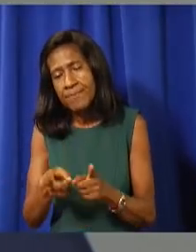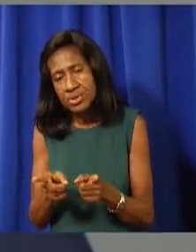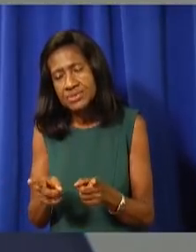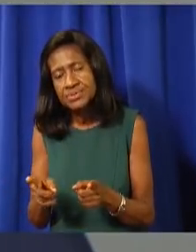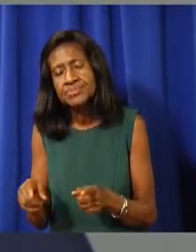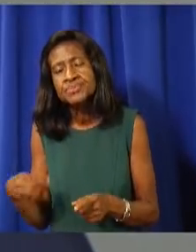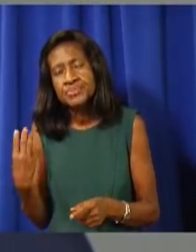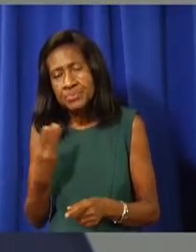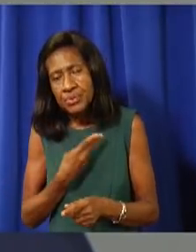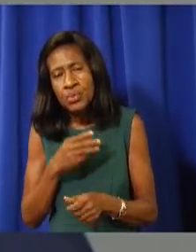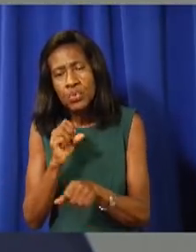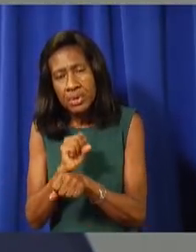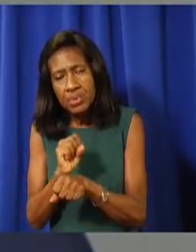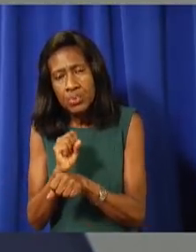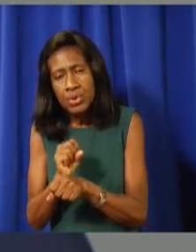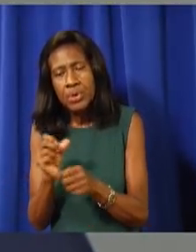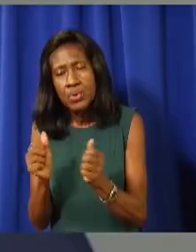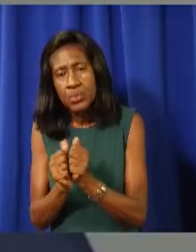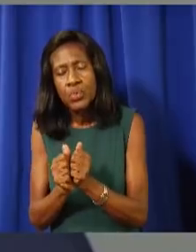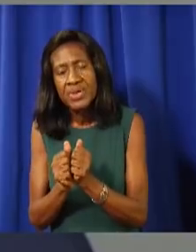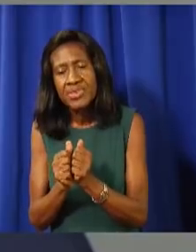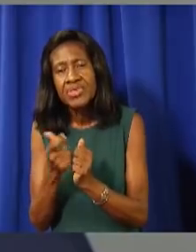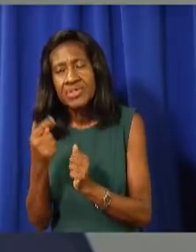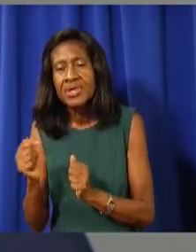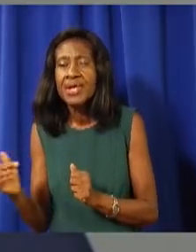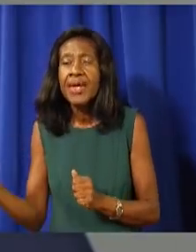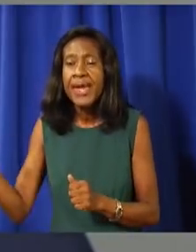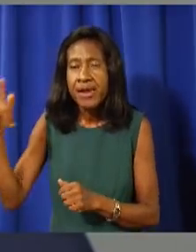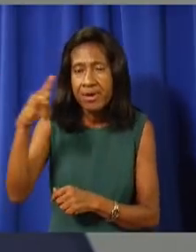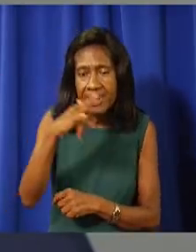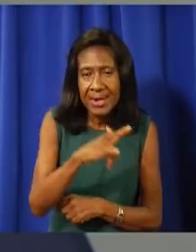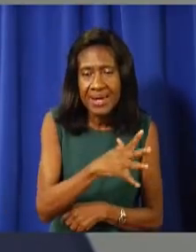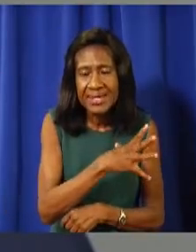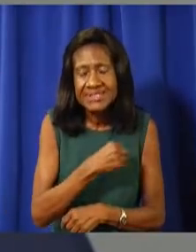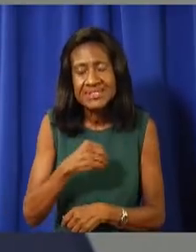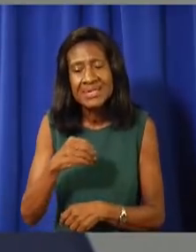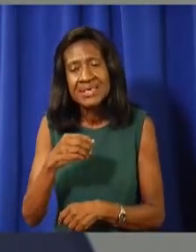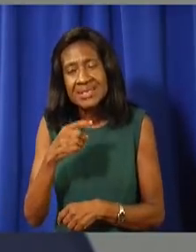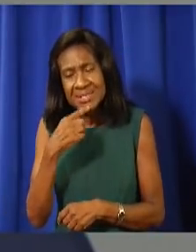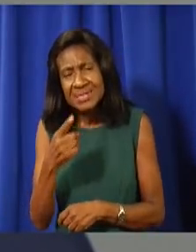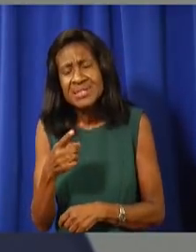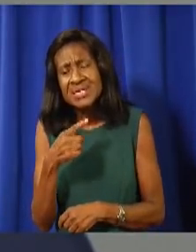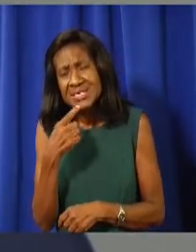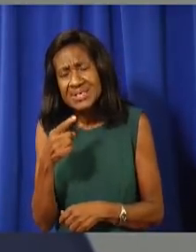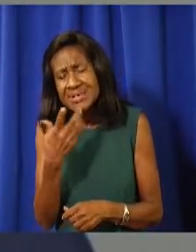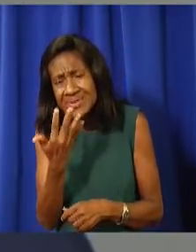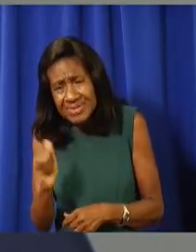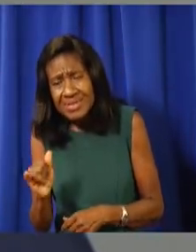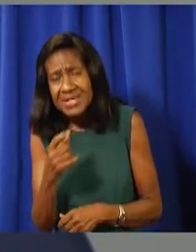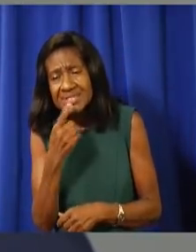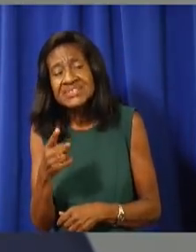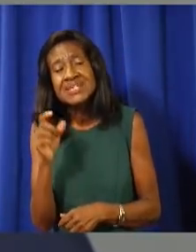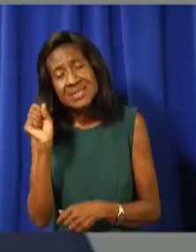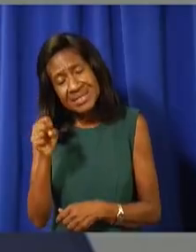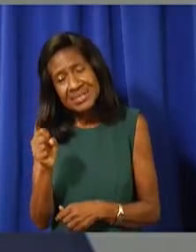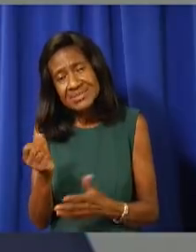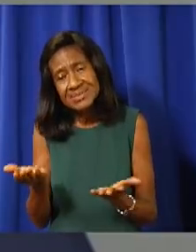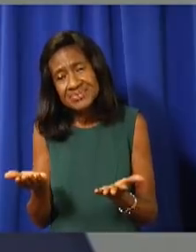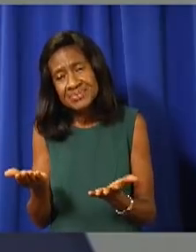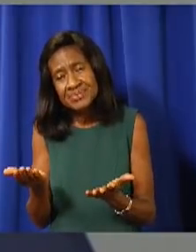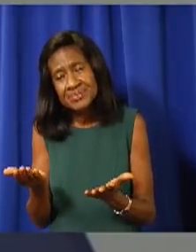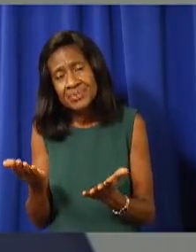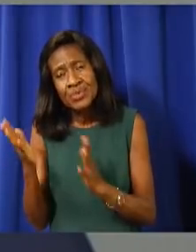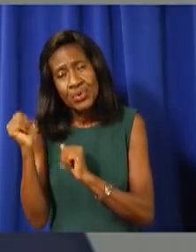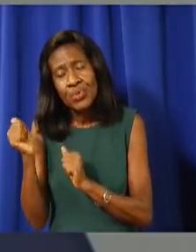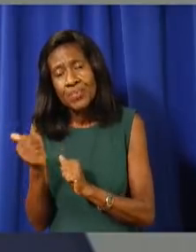relationship, like most countries do with their airlines, and they give commitments and hope that they will follow through. Obviously, they have to make